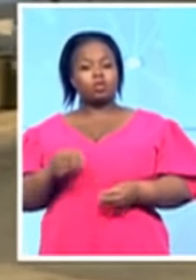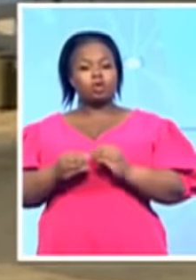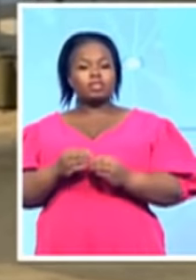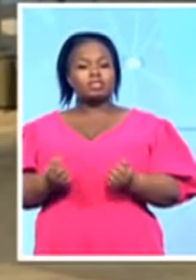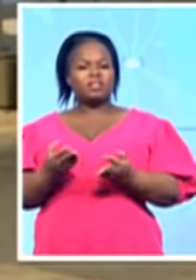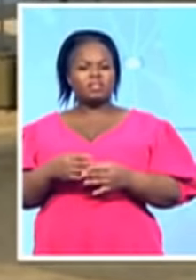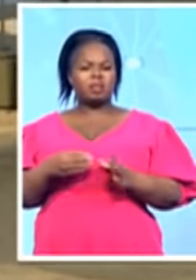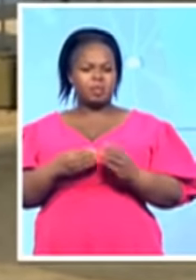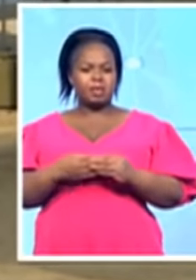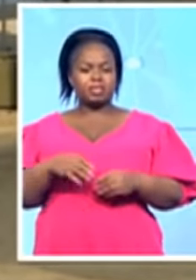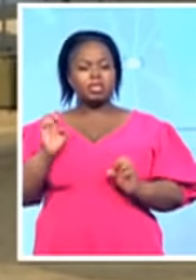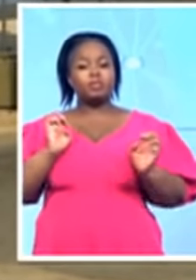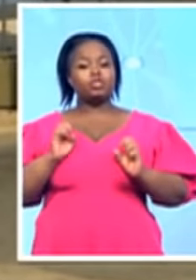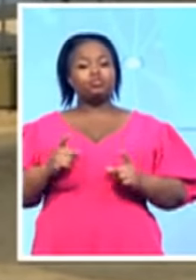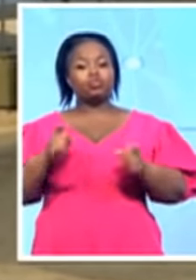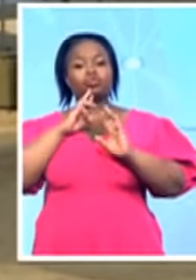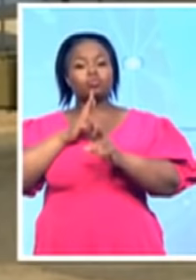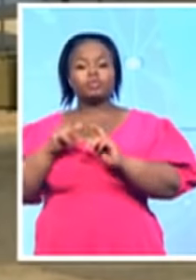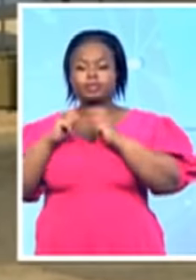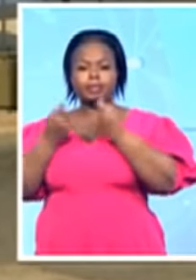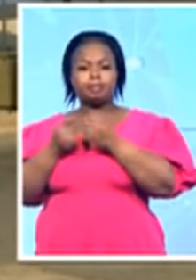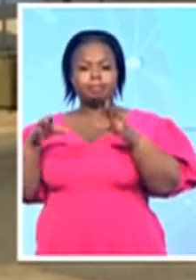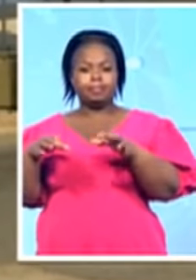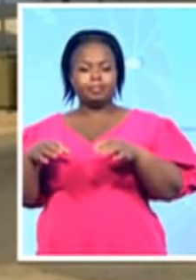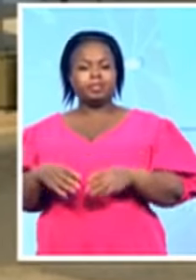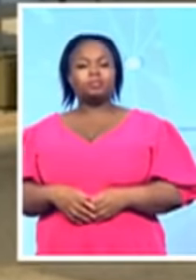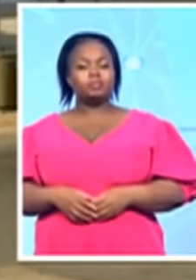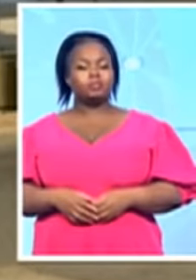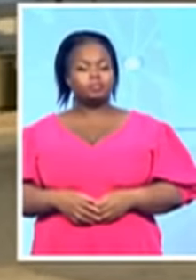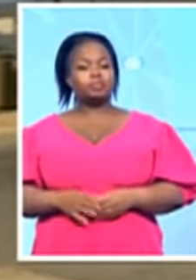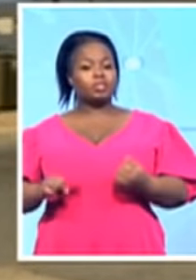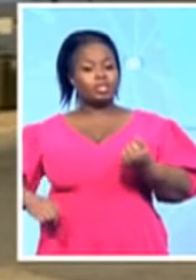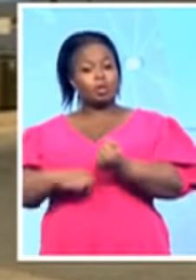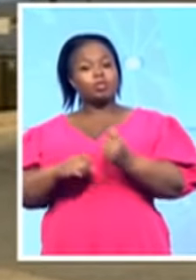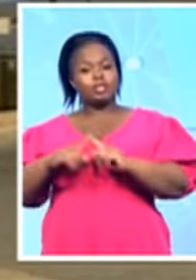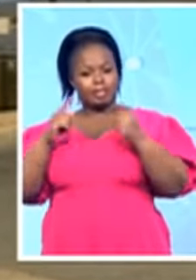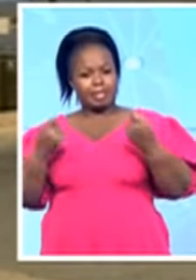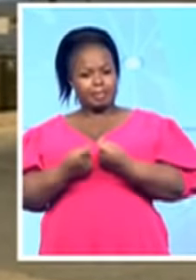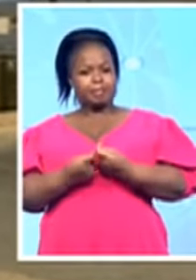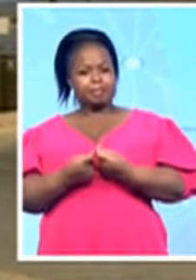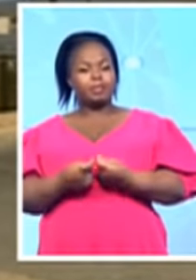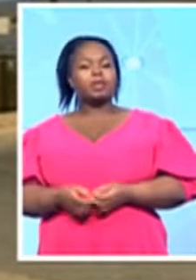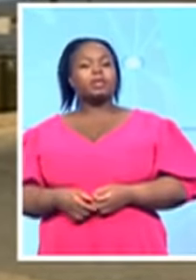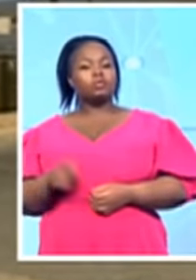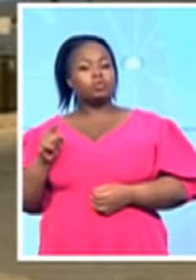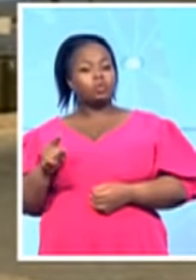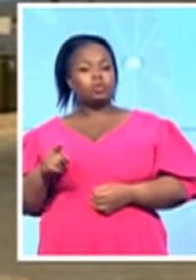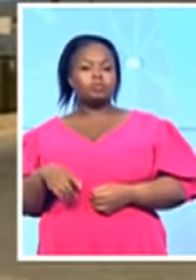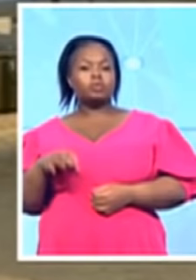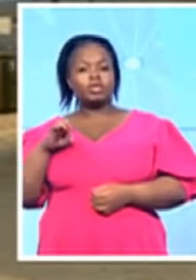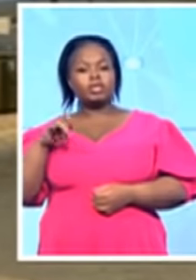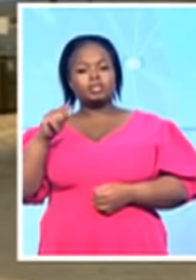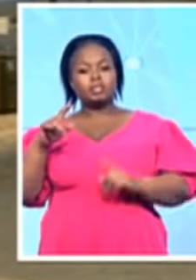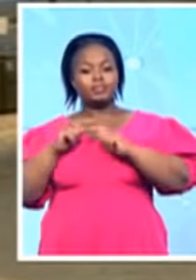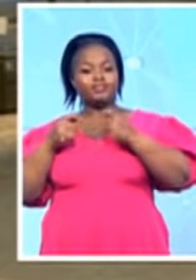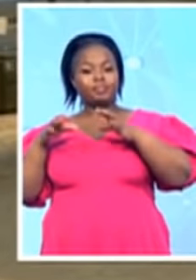team, or rather the emergency support team that are out here. And as you can see, they are here beefed up